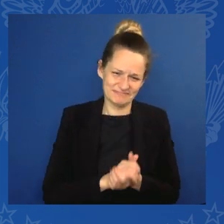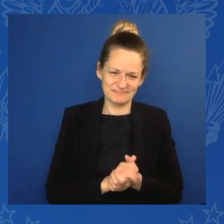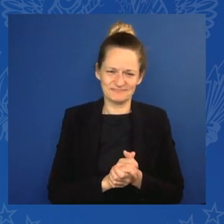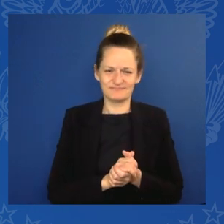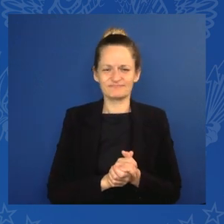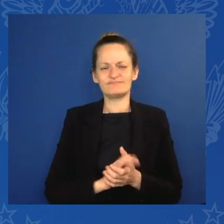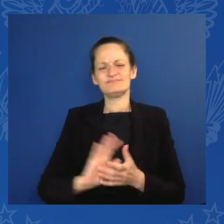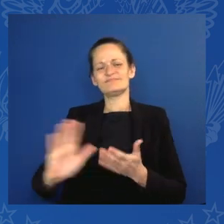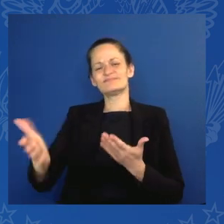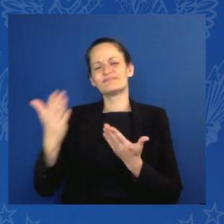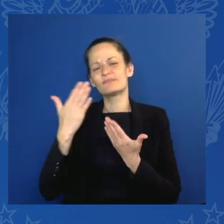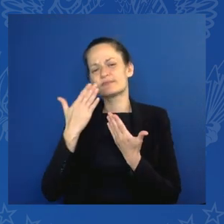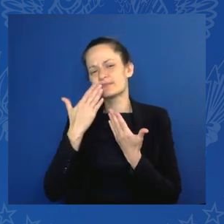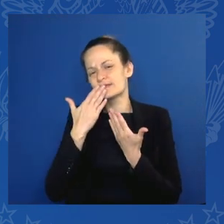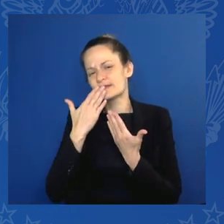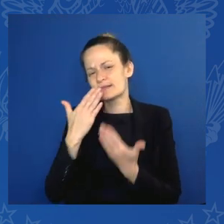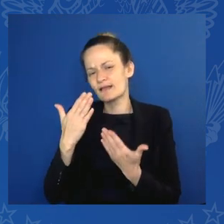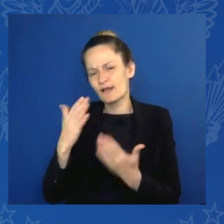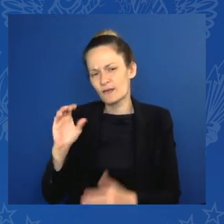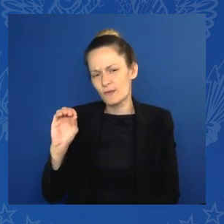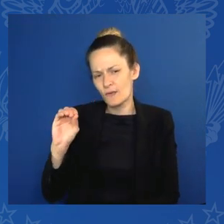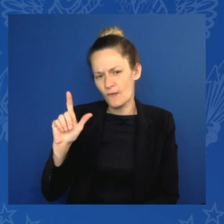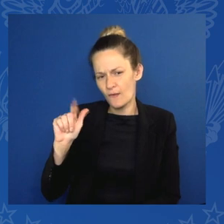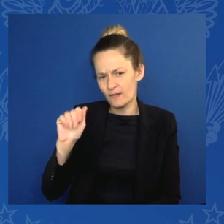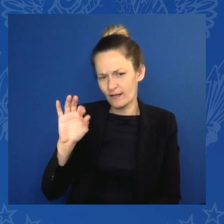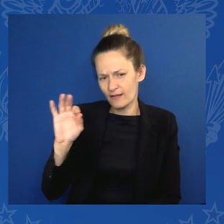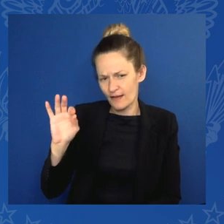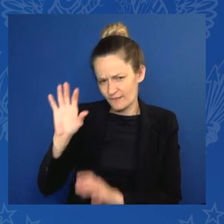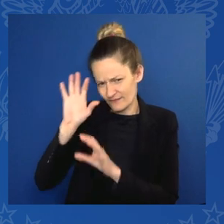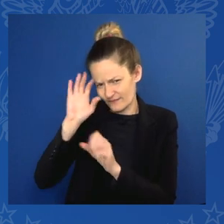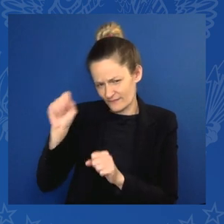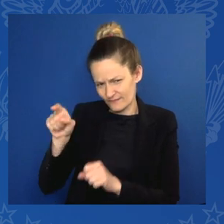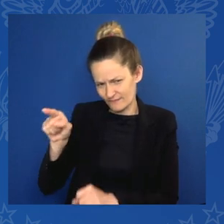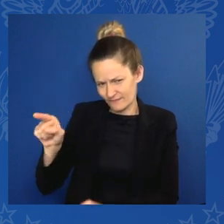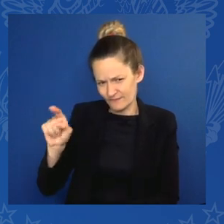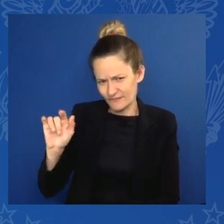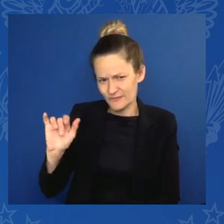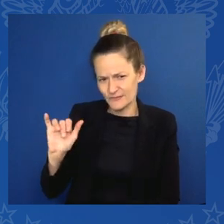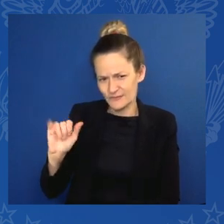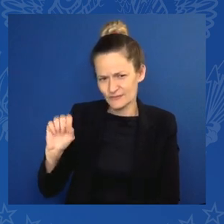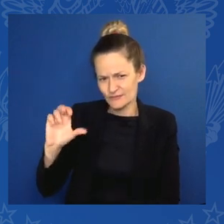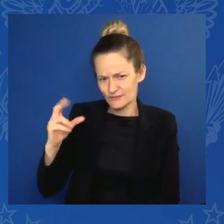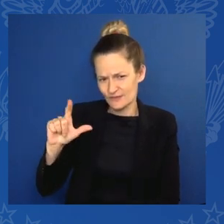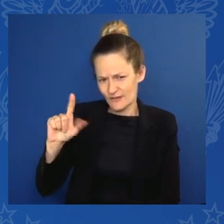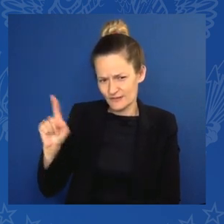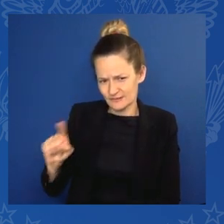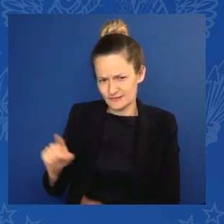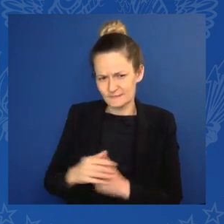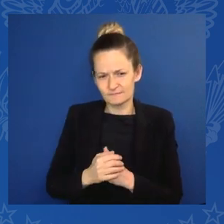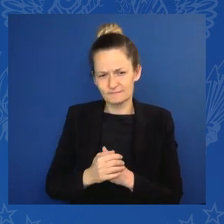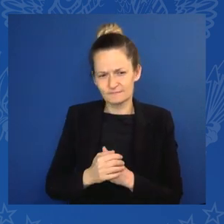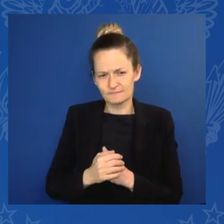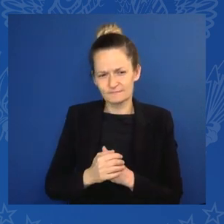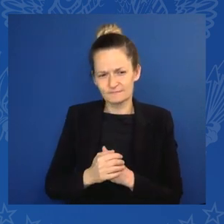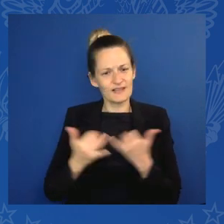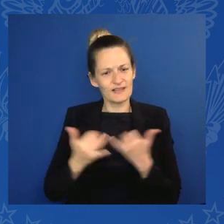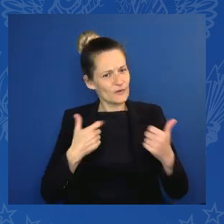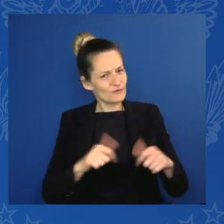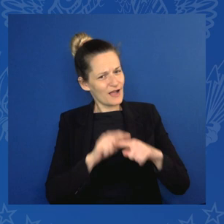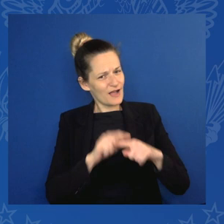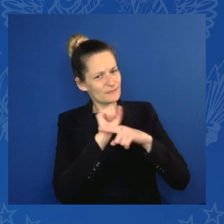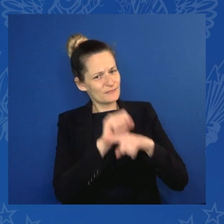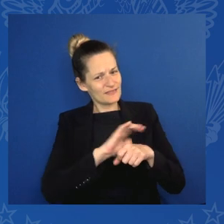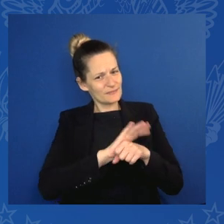overcome a global pandemic, and it shook the global economy. And then, as the global economy was just recovering,